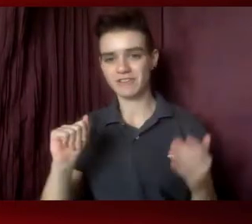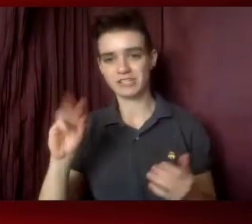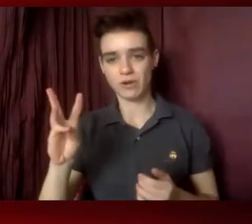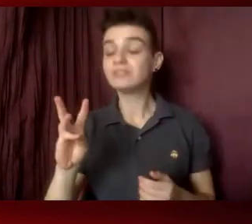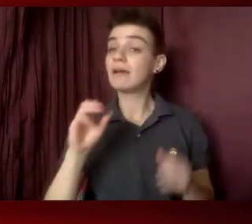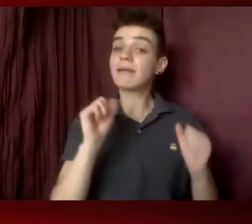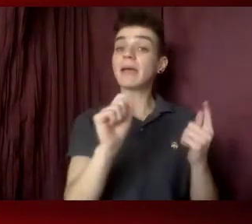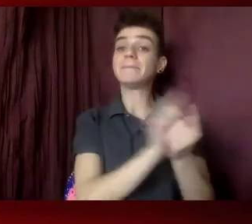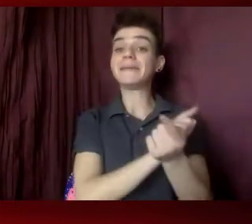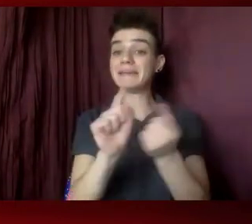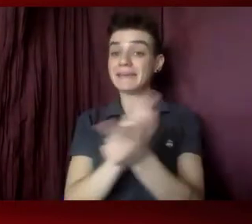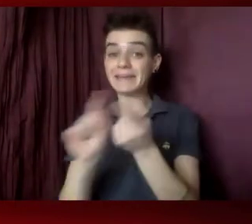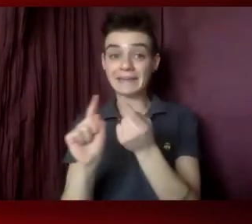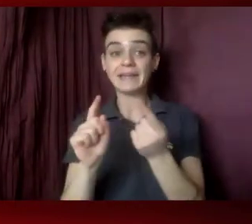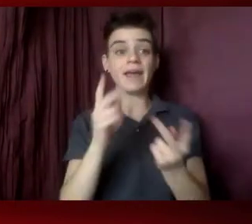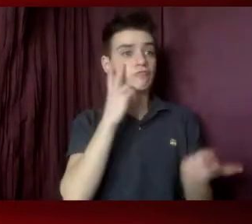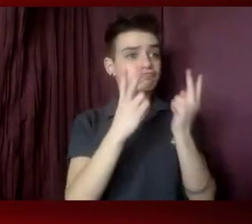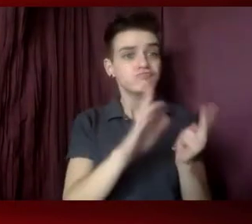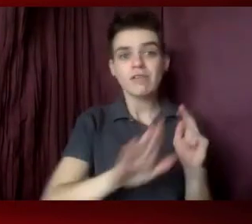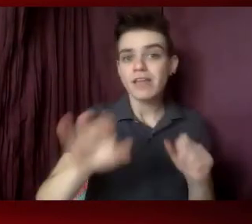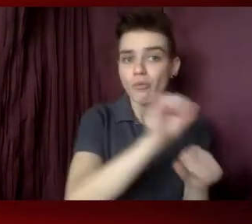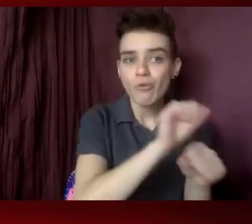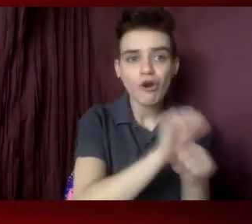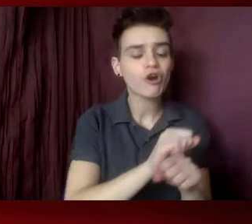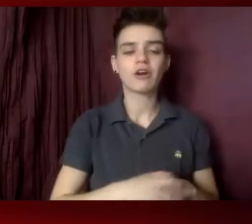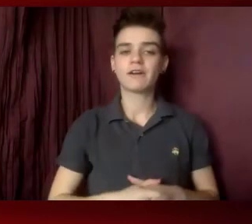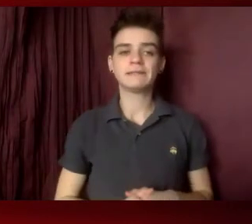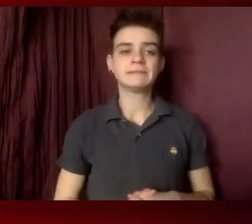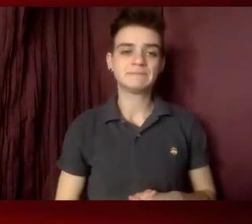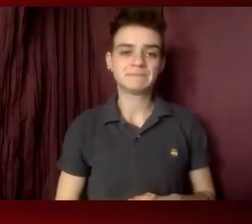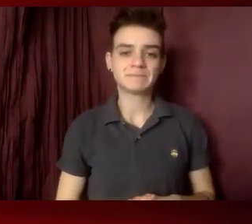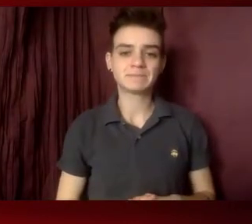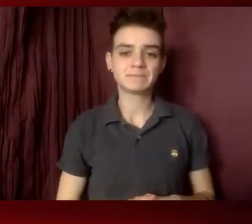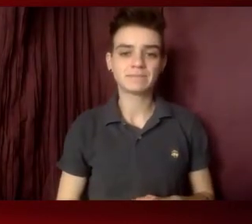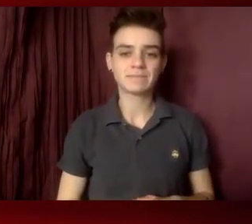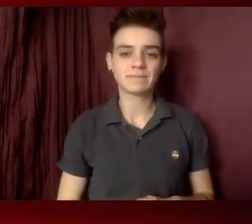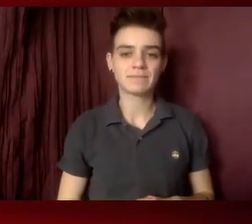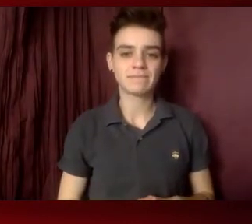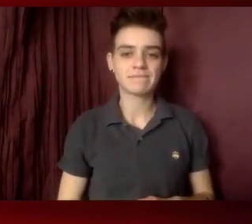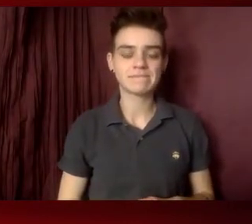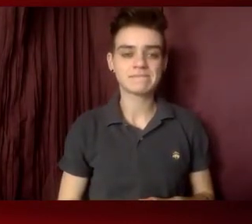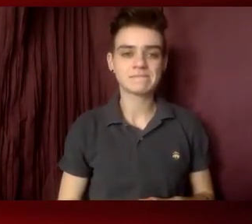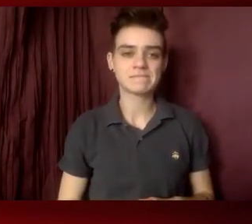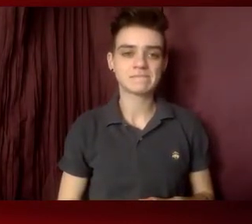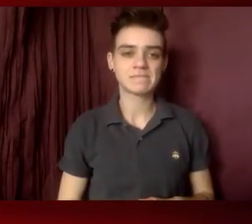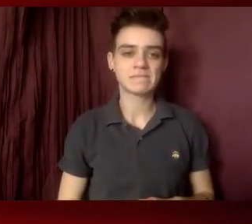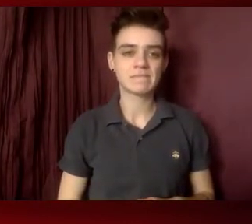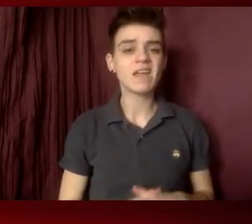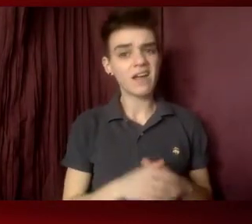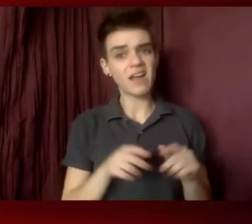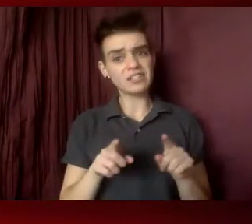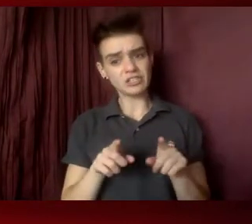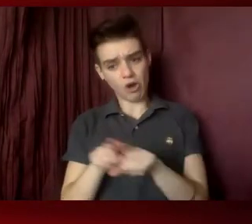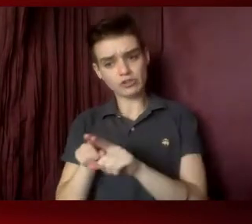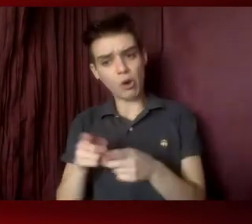fellow advocates and all the amazing folks who attend AIDS Watch, but it's the opportunity to share our stories, because our